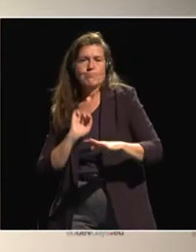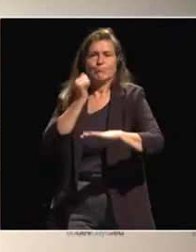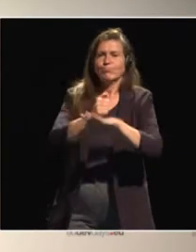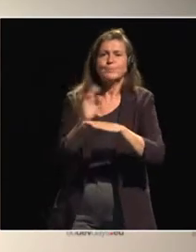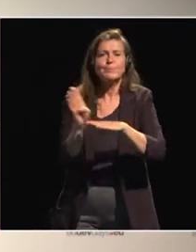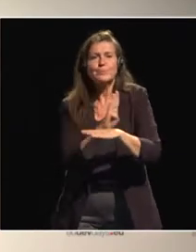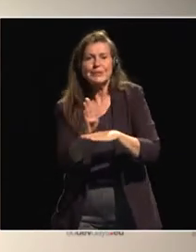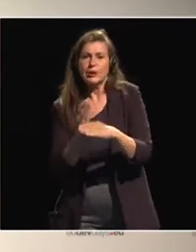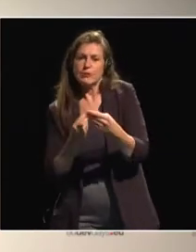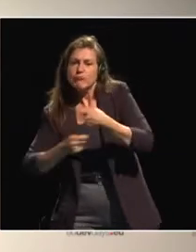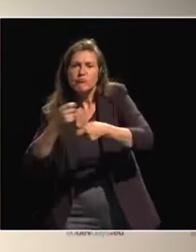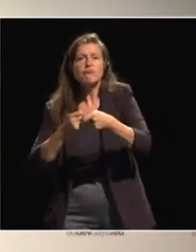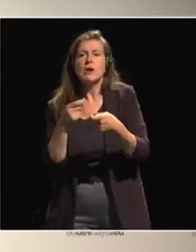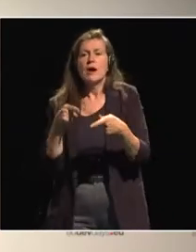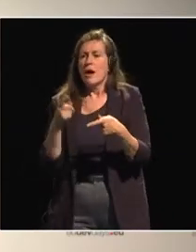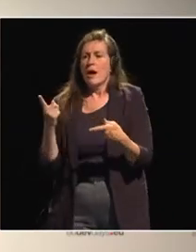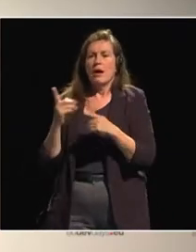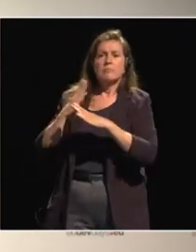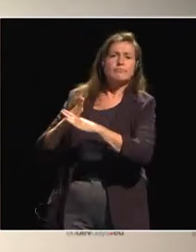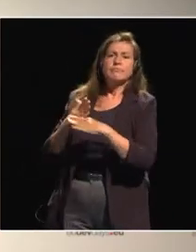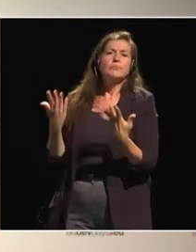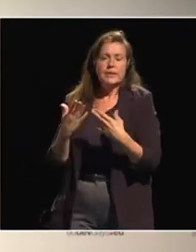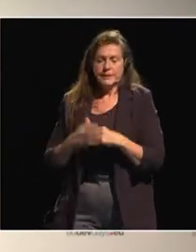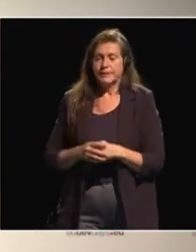growing a business? Thank you.